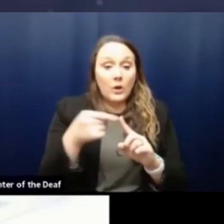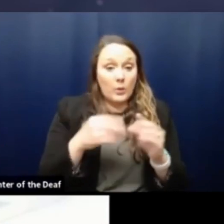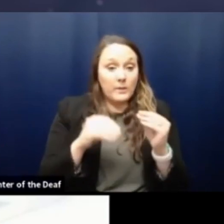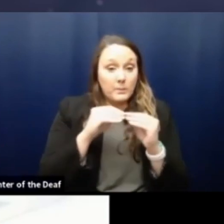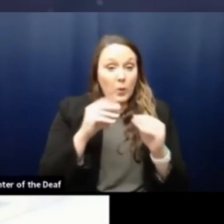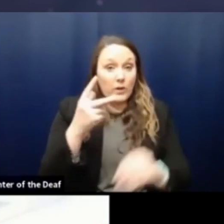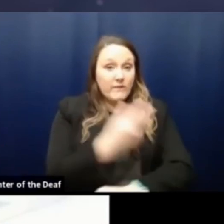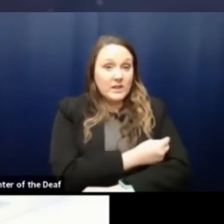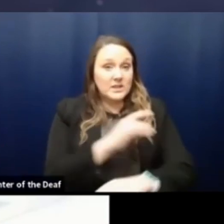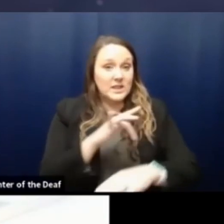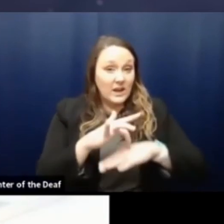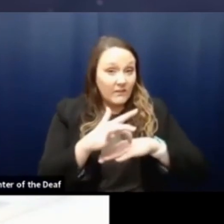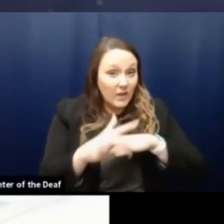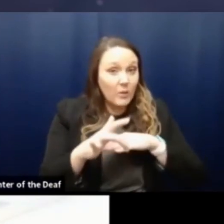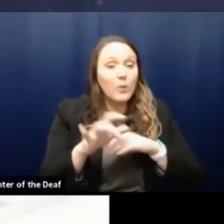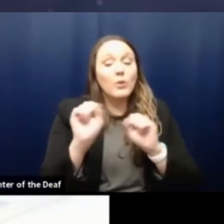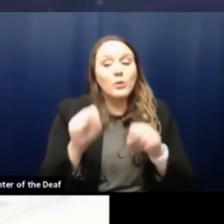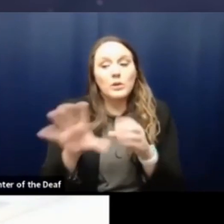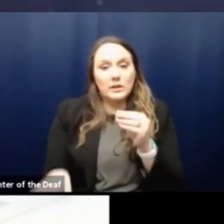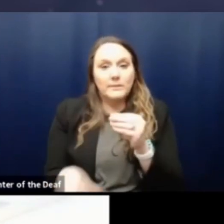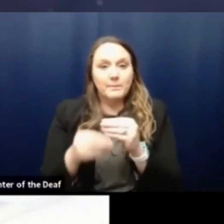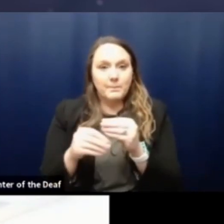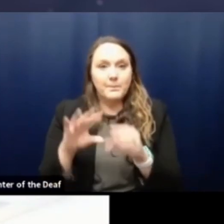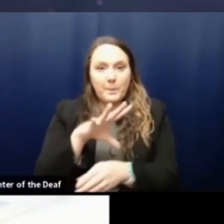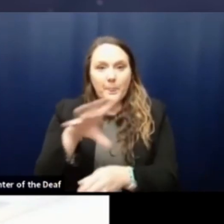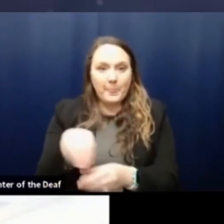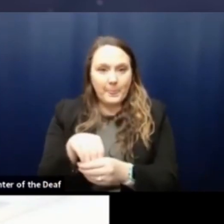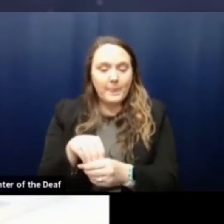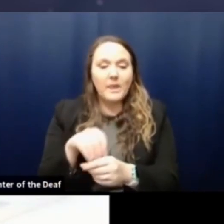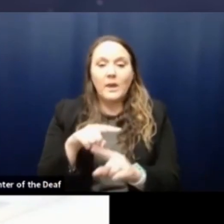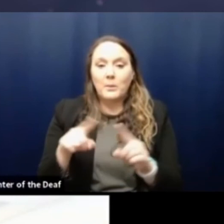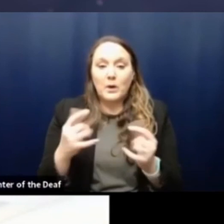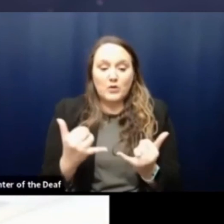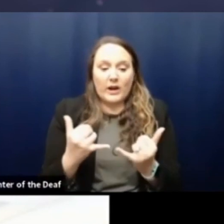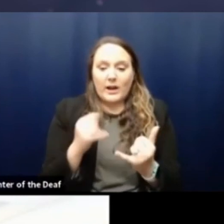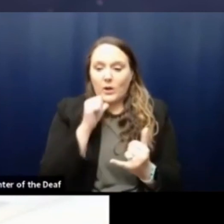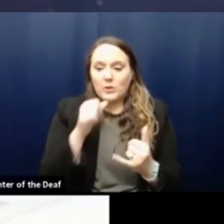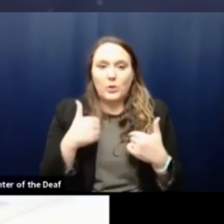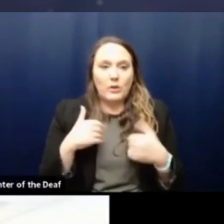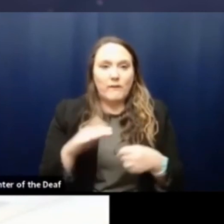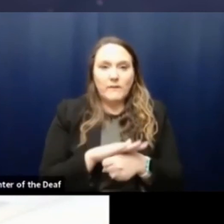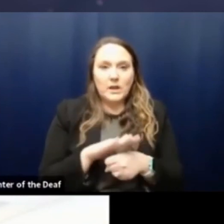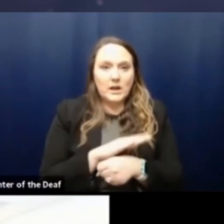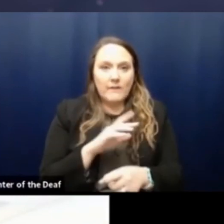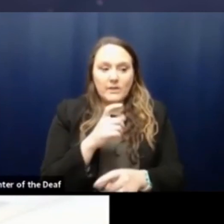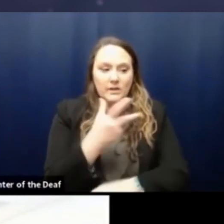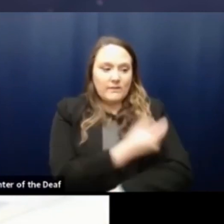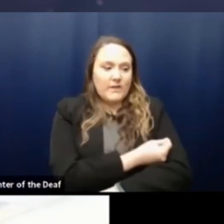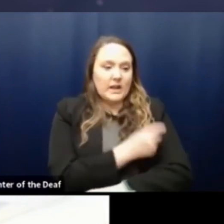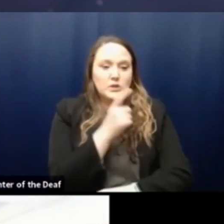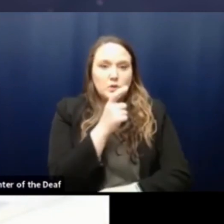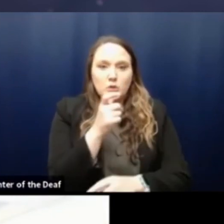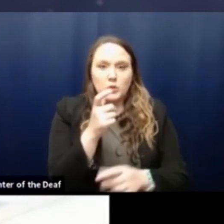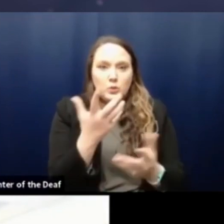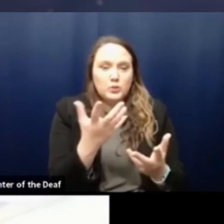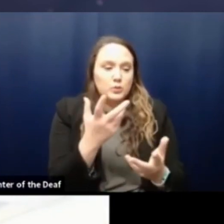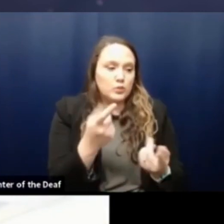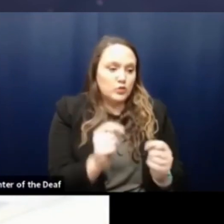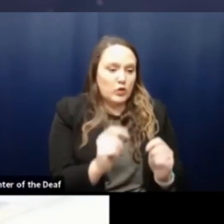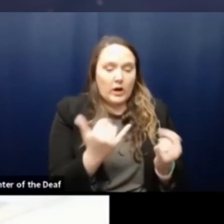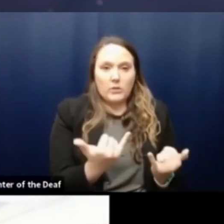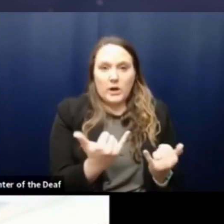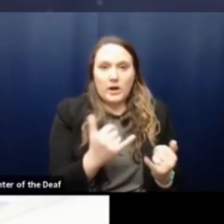add people in, but we just don't have the vaccine to even vaccinate the groups we're trying to vaccinate now. So adding groups to that